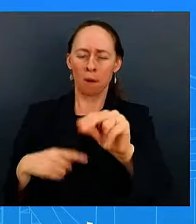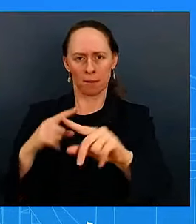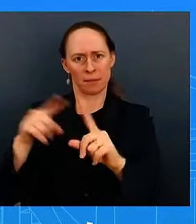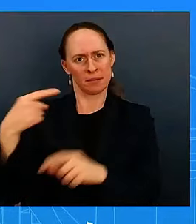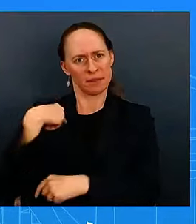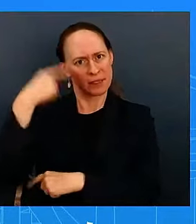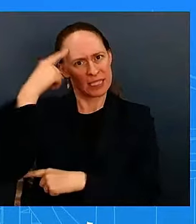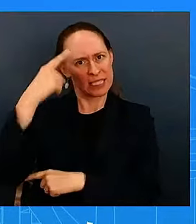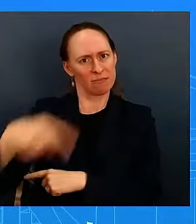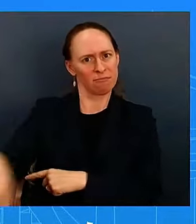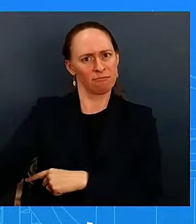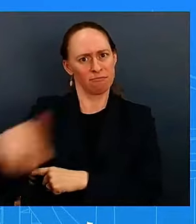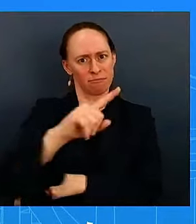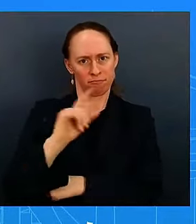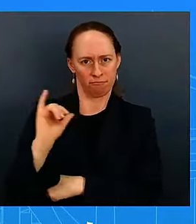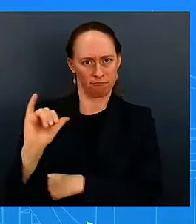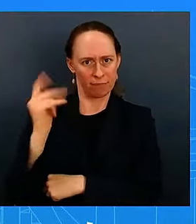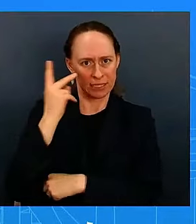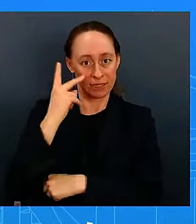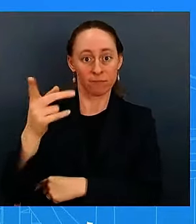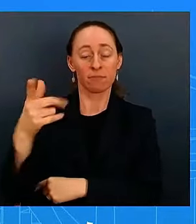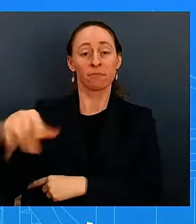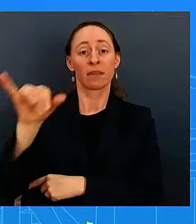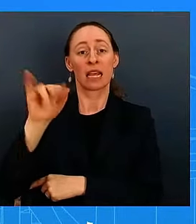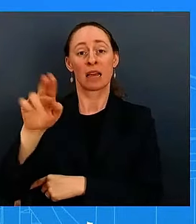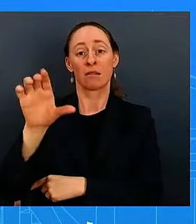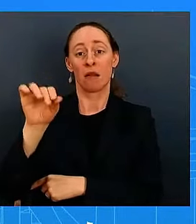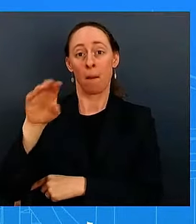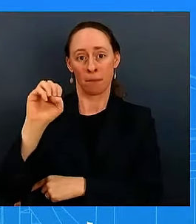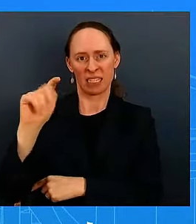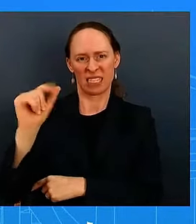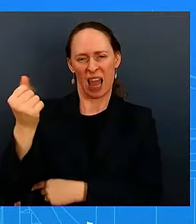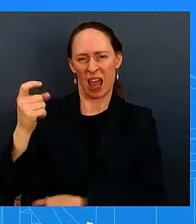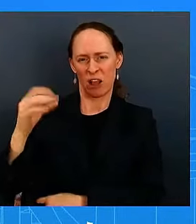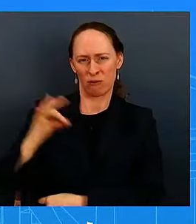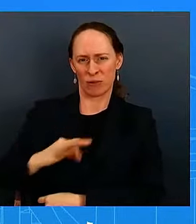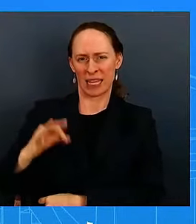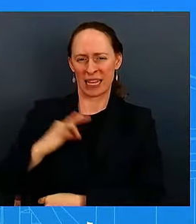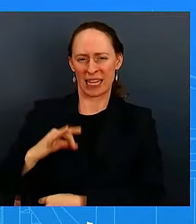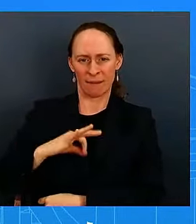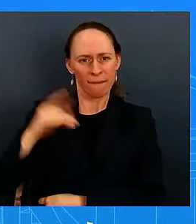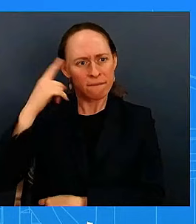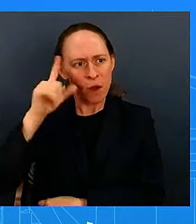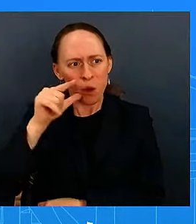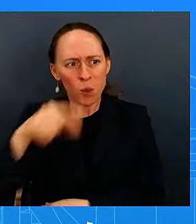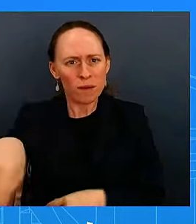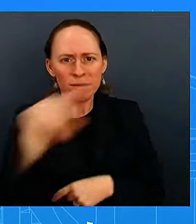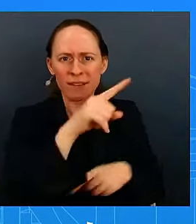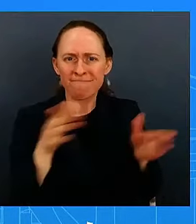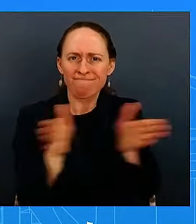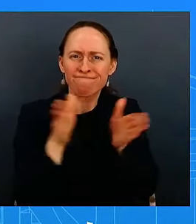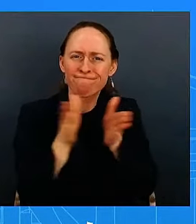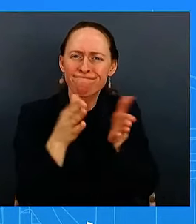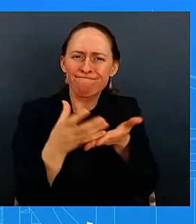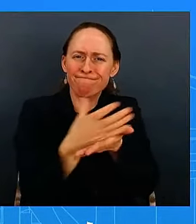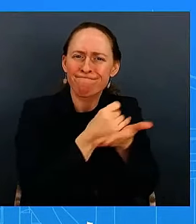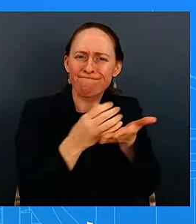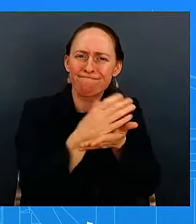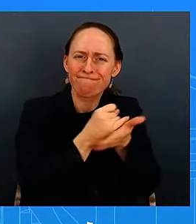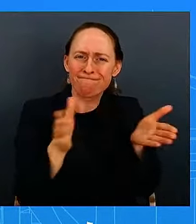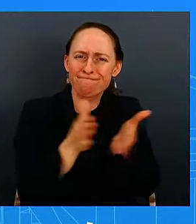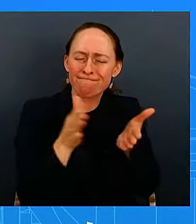big part of both her and the president's agenda expanding litec which is a tried and true program for building